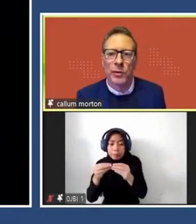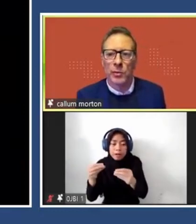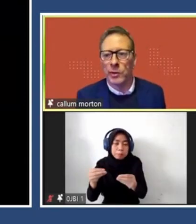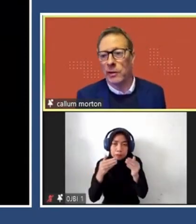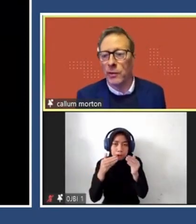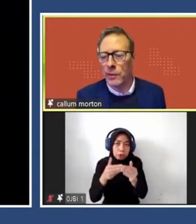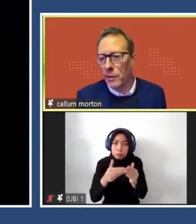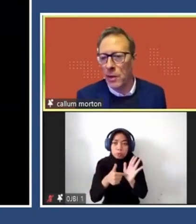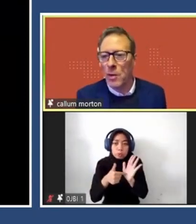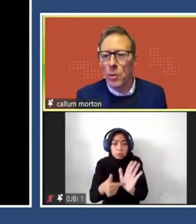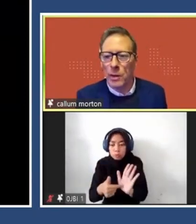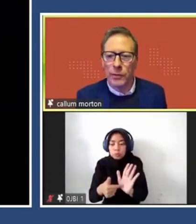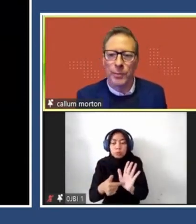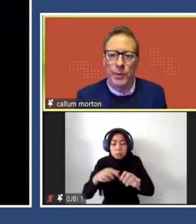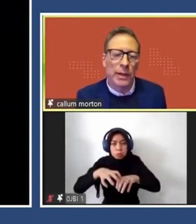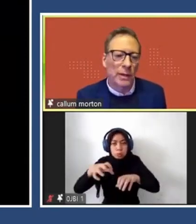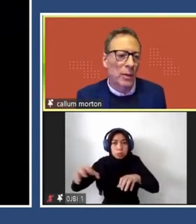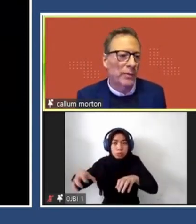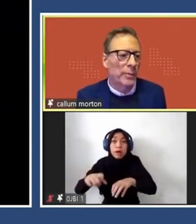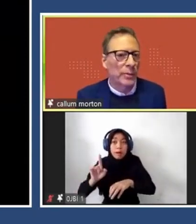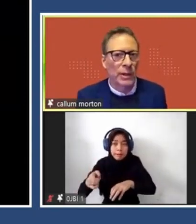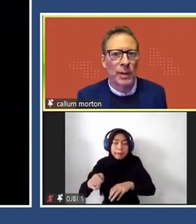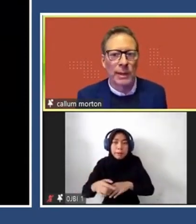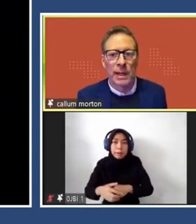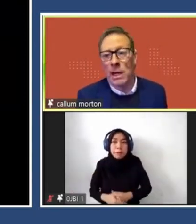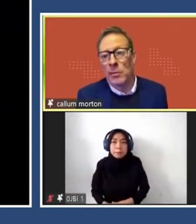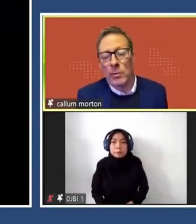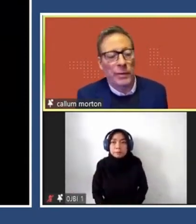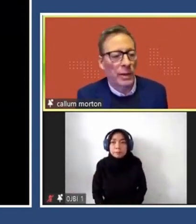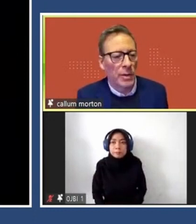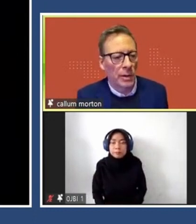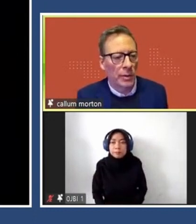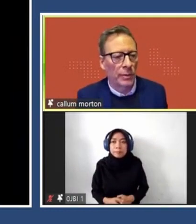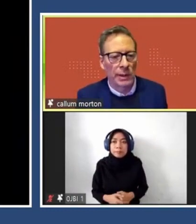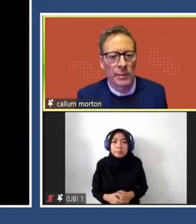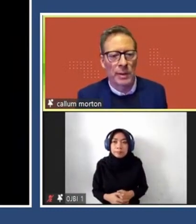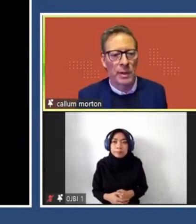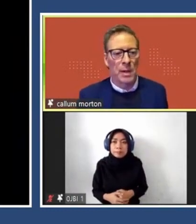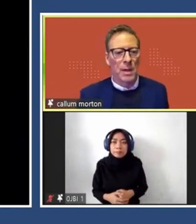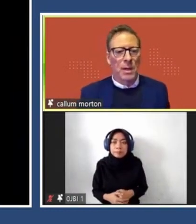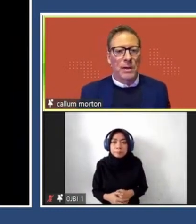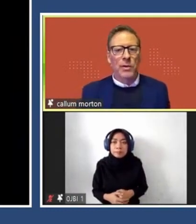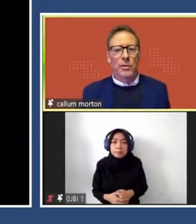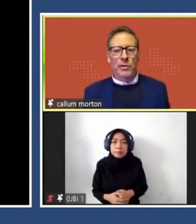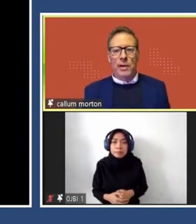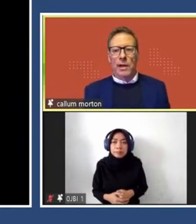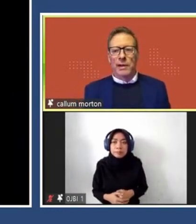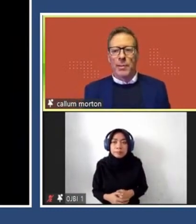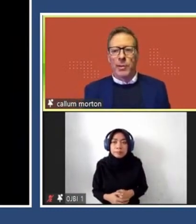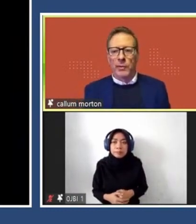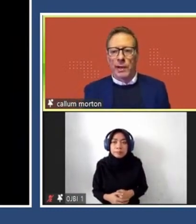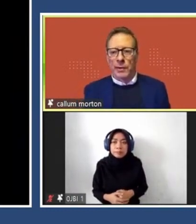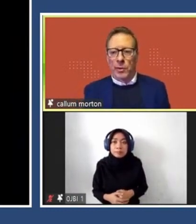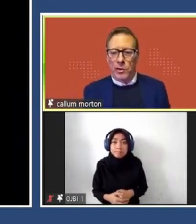was in her work, we thought it would convert very well to a particular type of opportunity in public art. And we won the commission and we're doing it at the moment. So